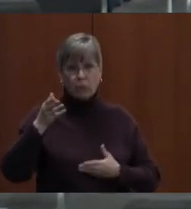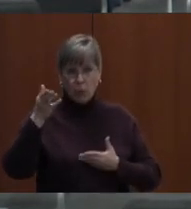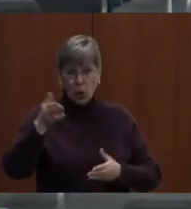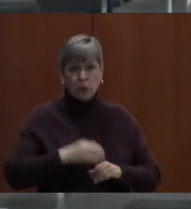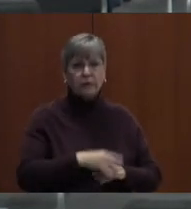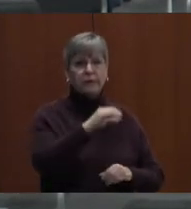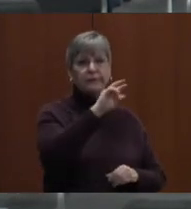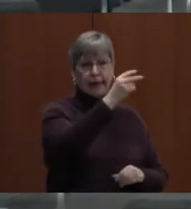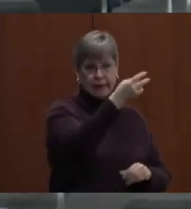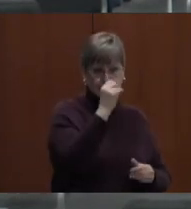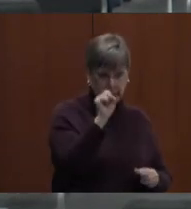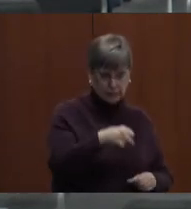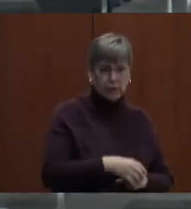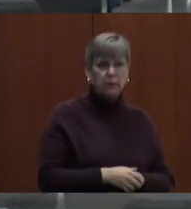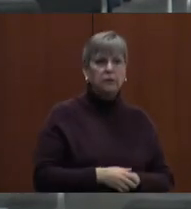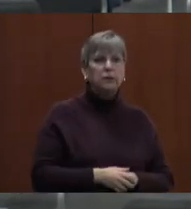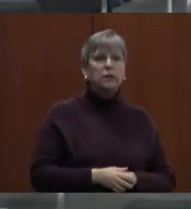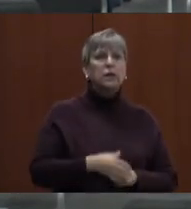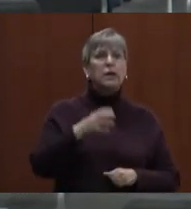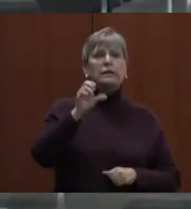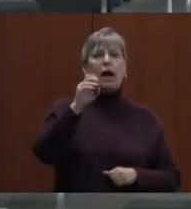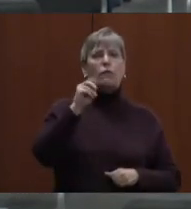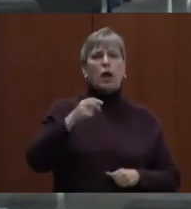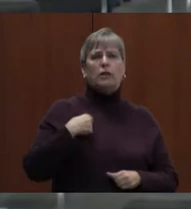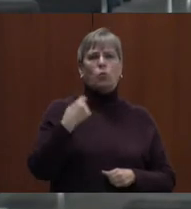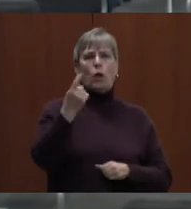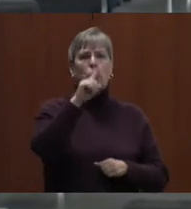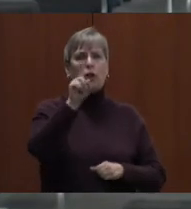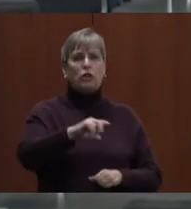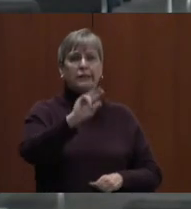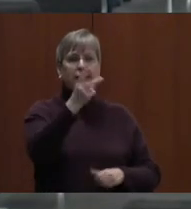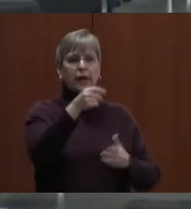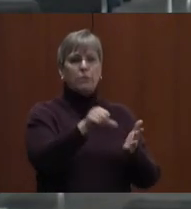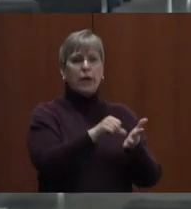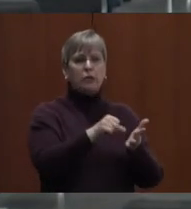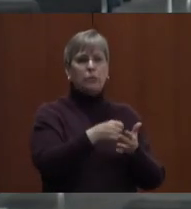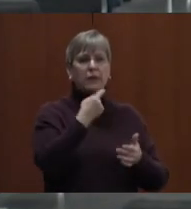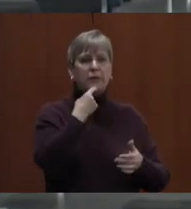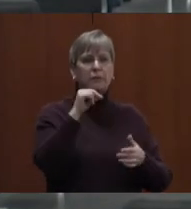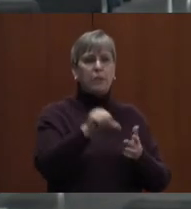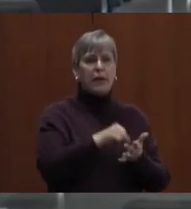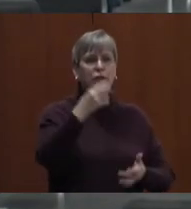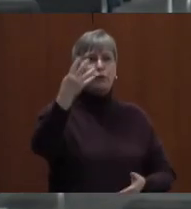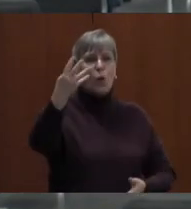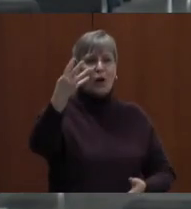for Mr. Prue? Yes. I have one. It's on the second page, but it says page four.